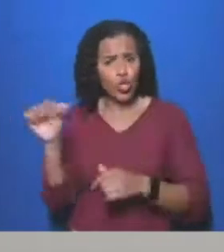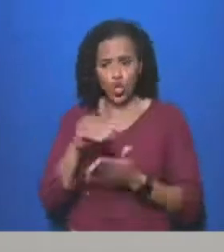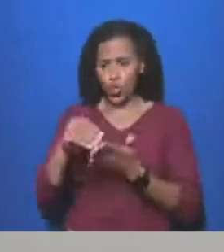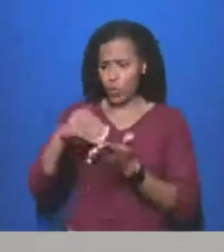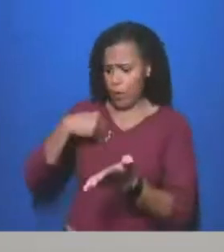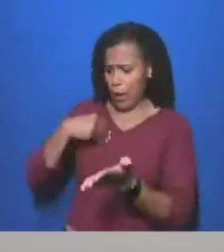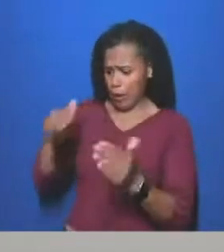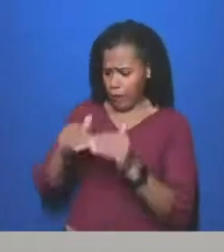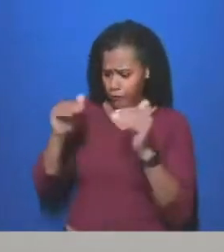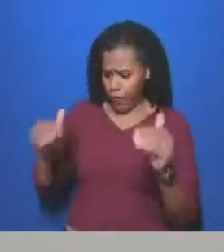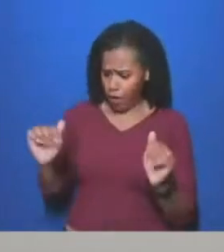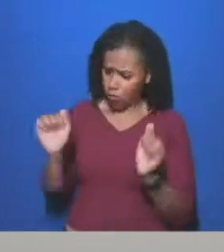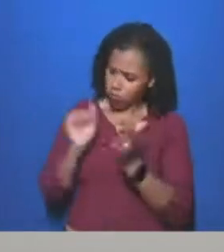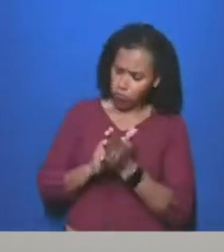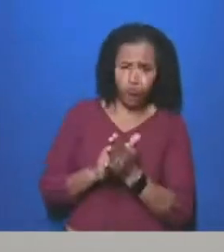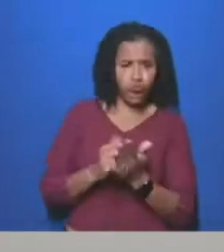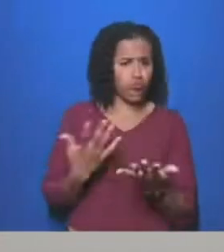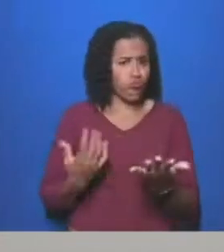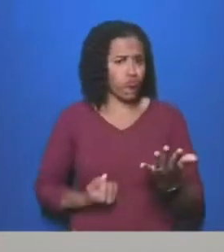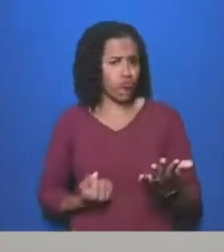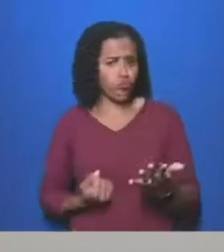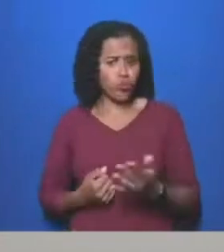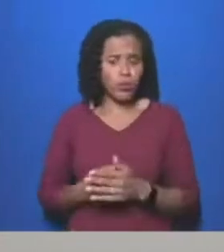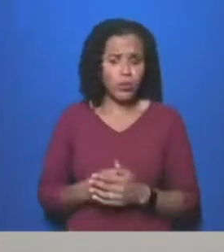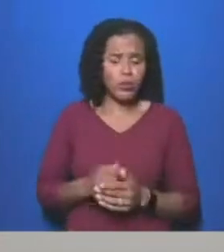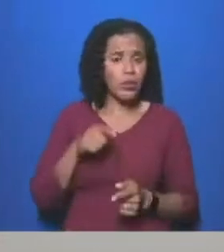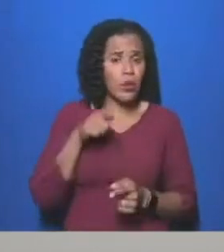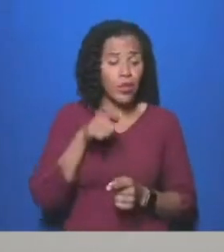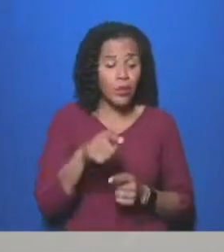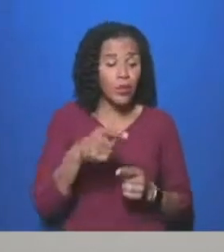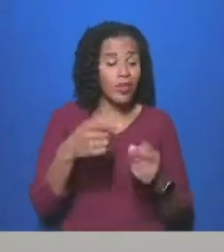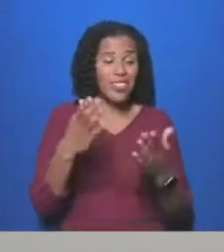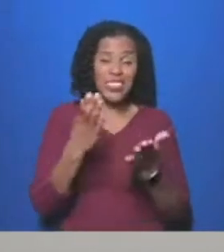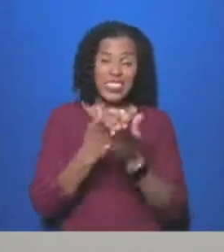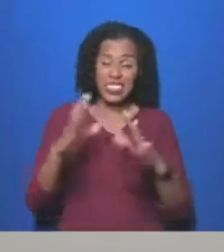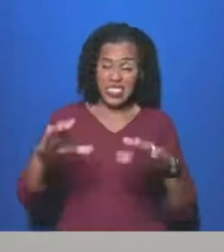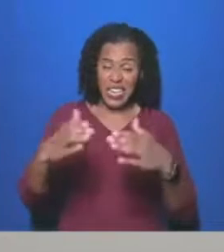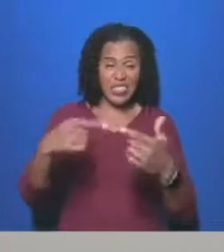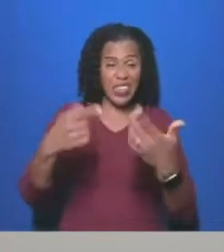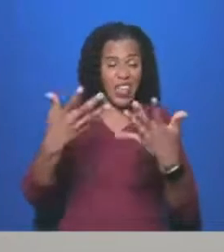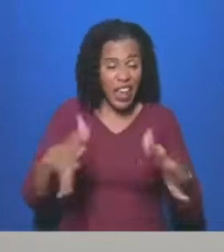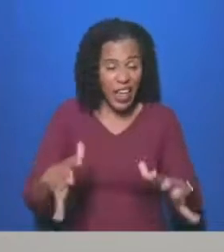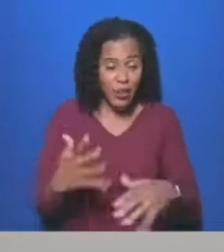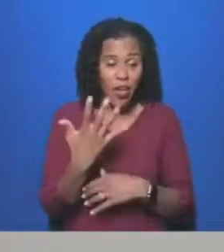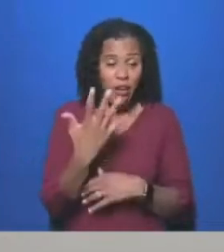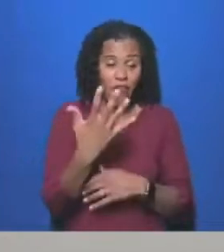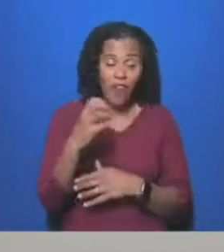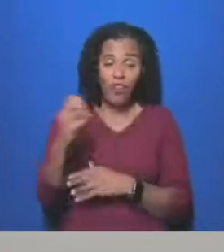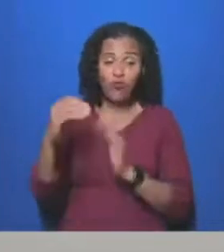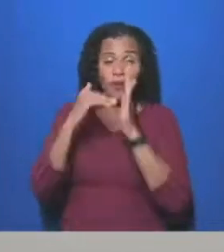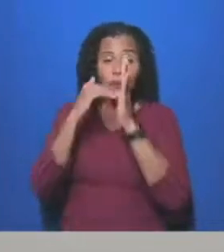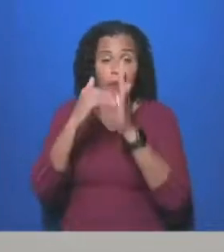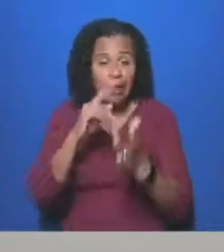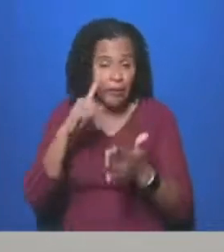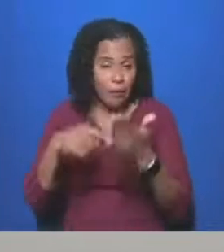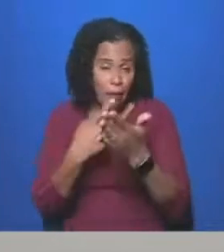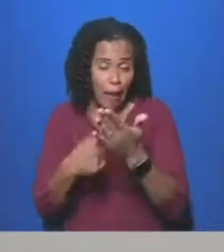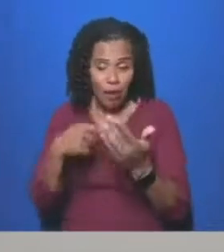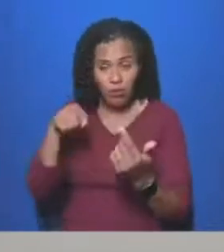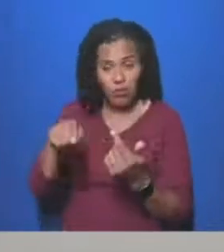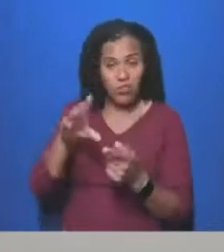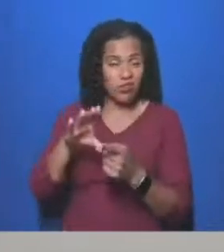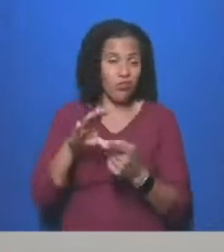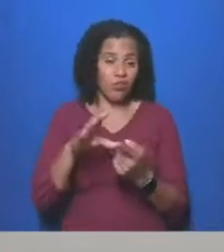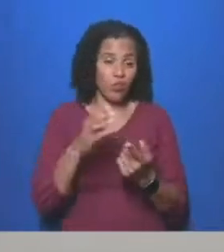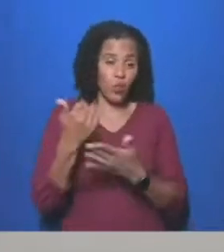crisis in social care, the sector has been left with just £500 million for directly addressing workforce needs under the government's new health